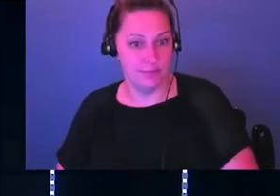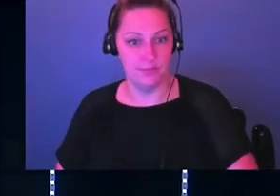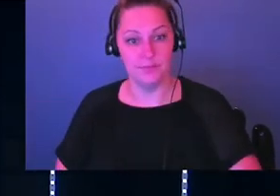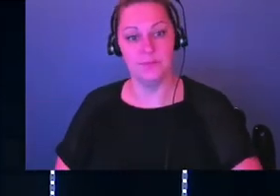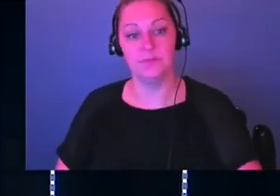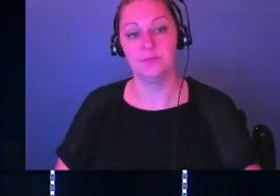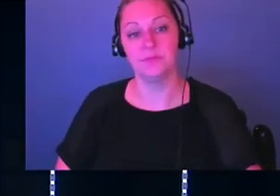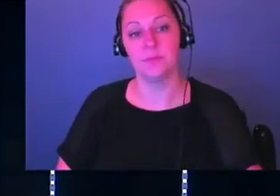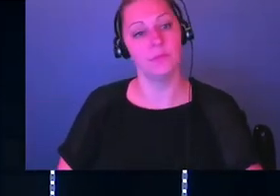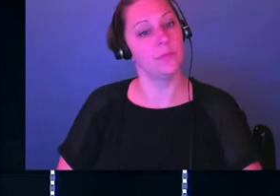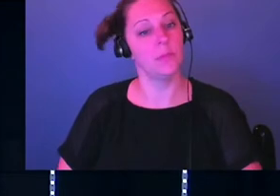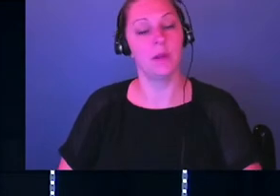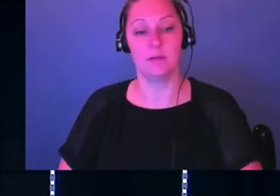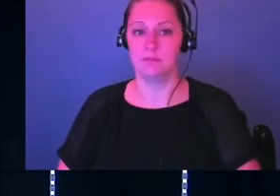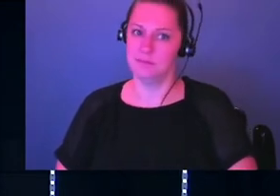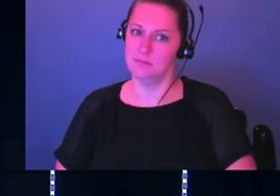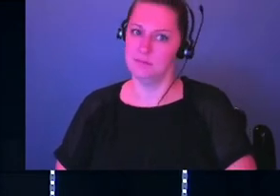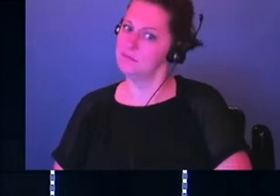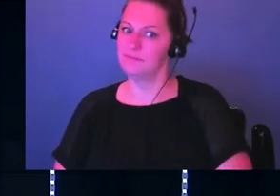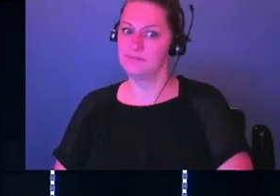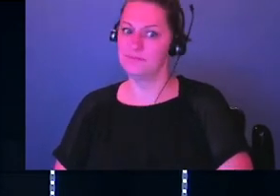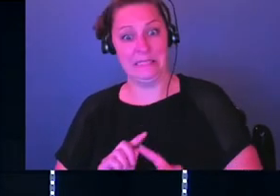So it's different. You know what saying?